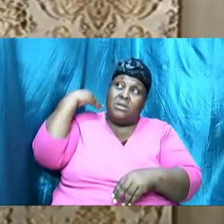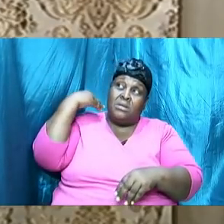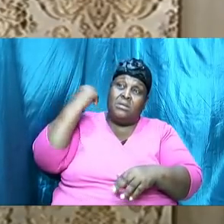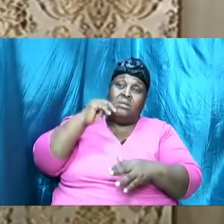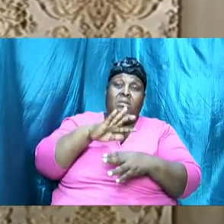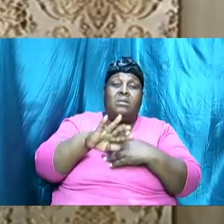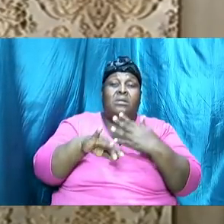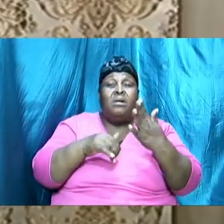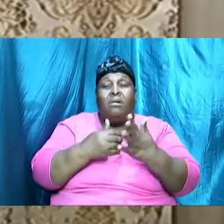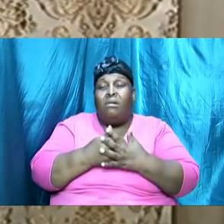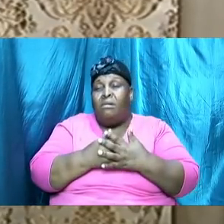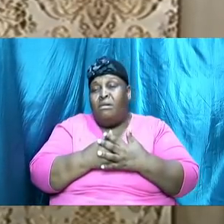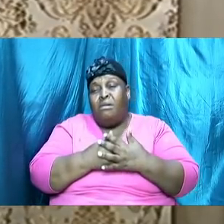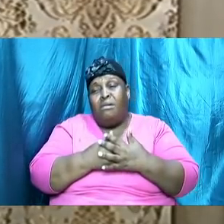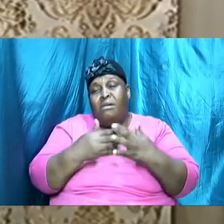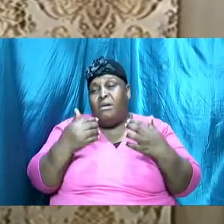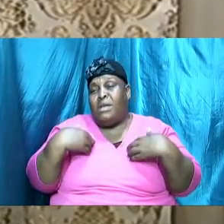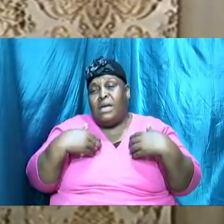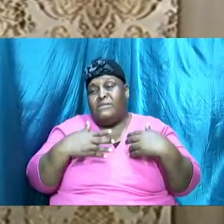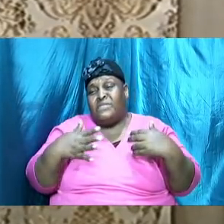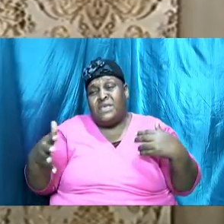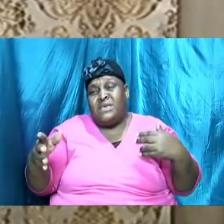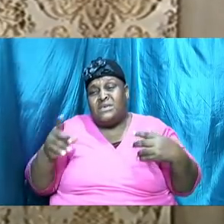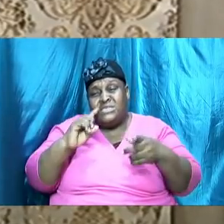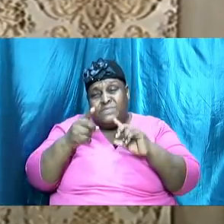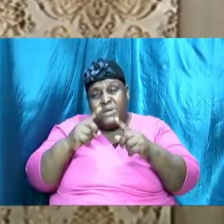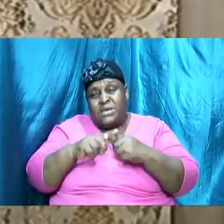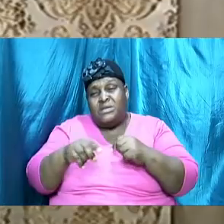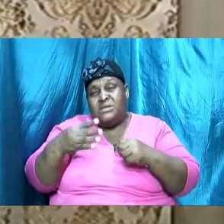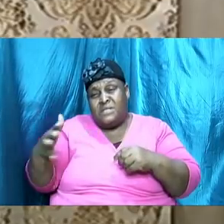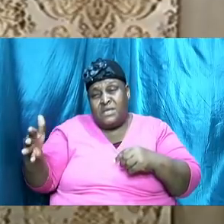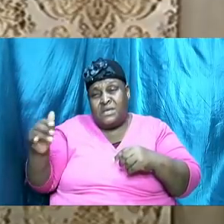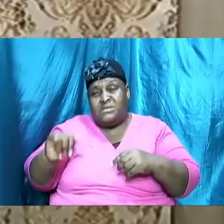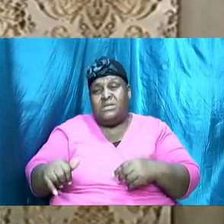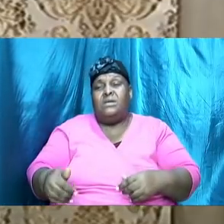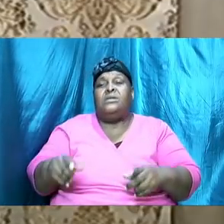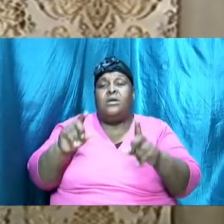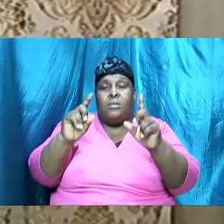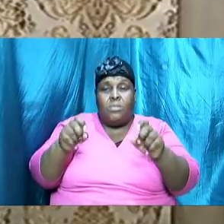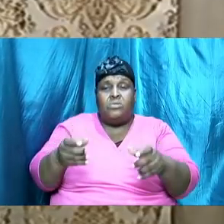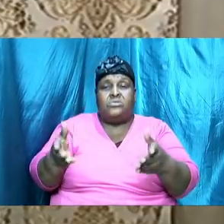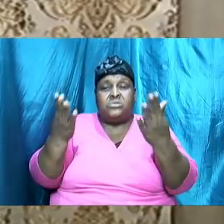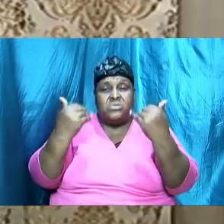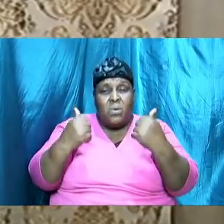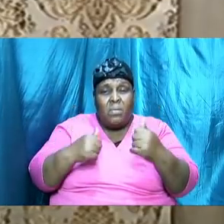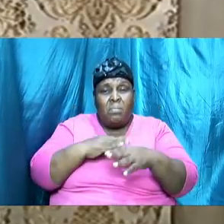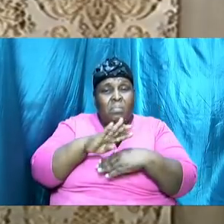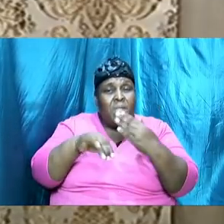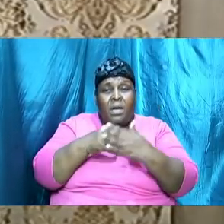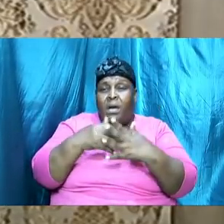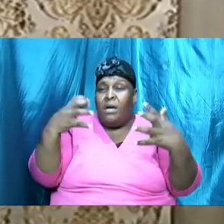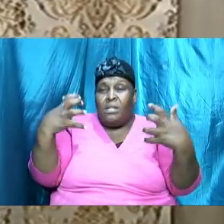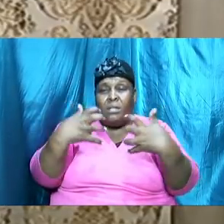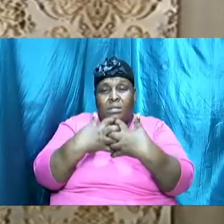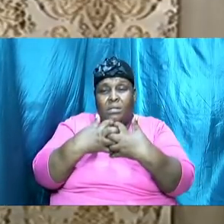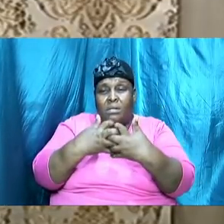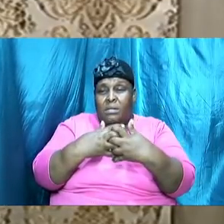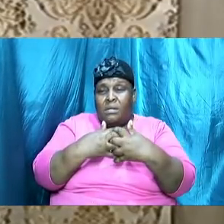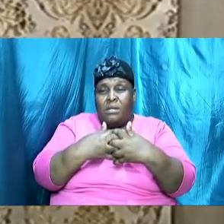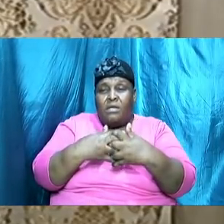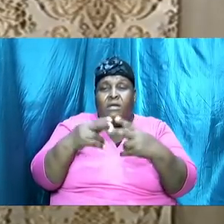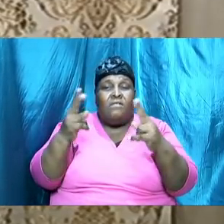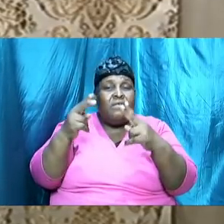speaking to things that were to come they are all linked very spiritual and